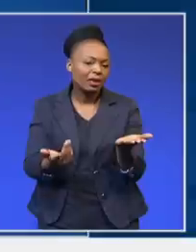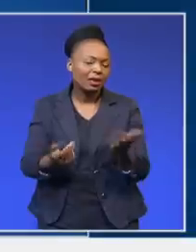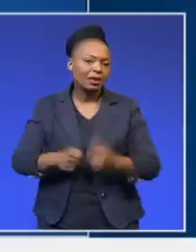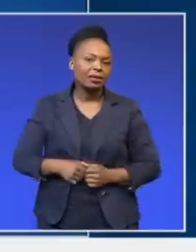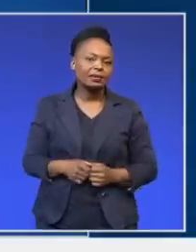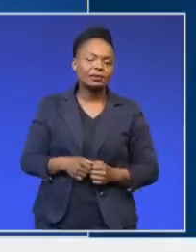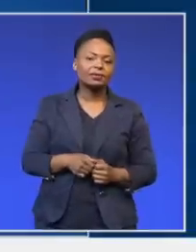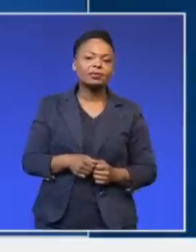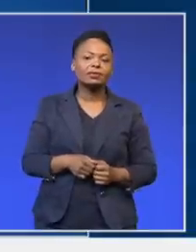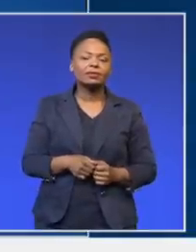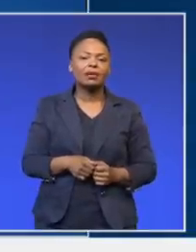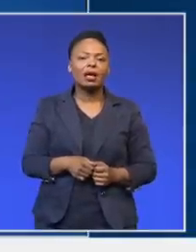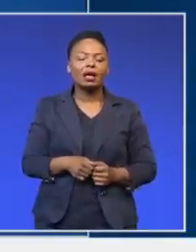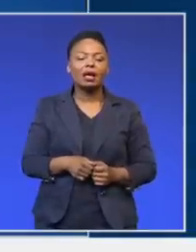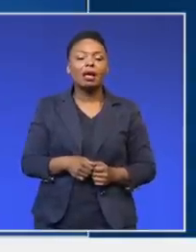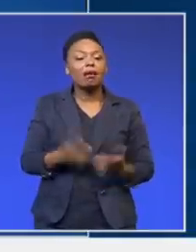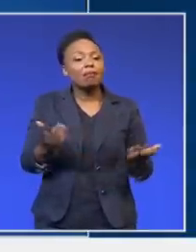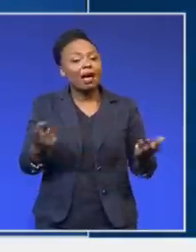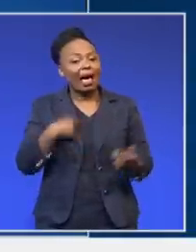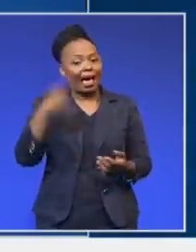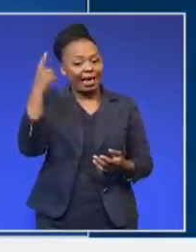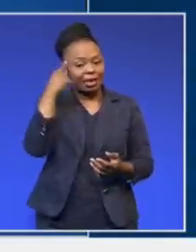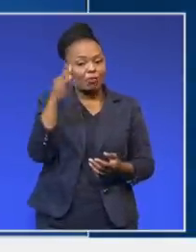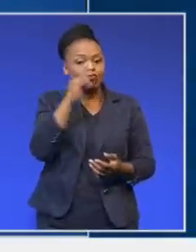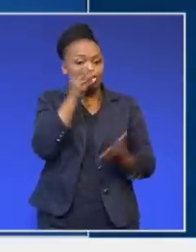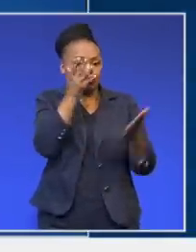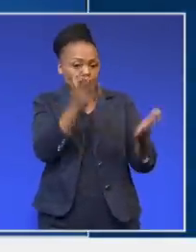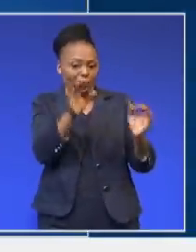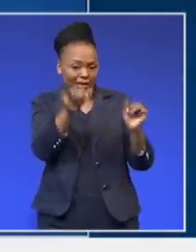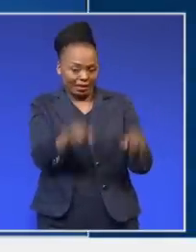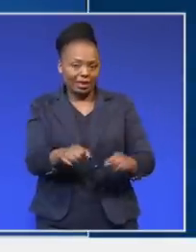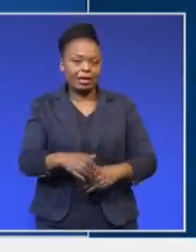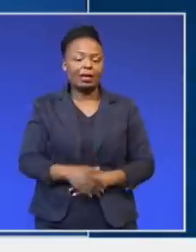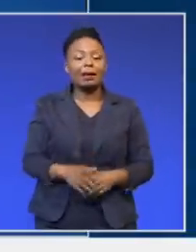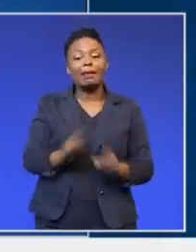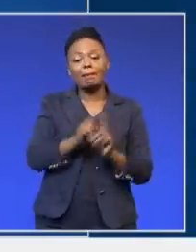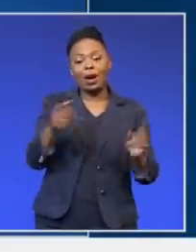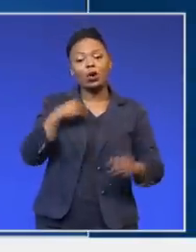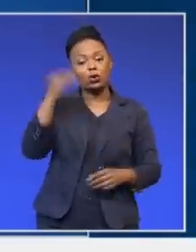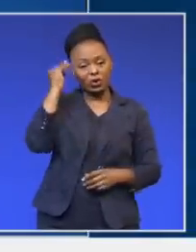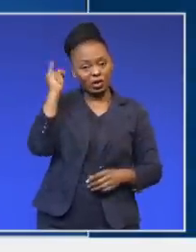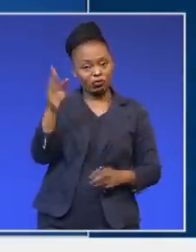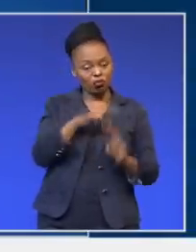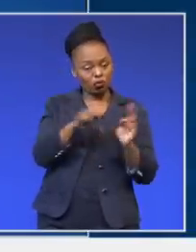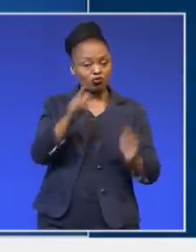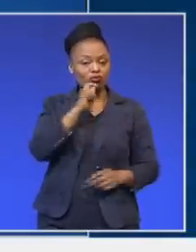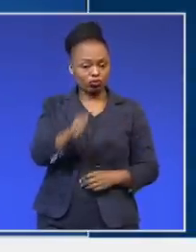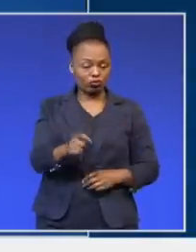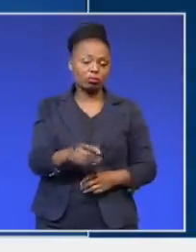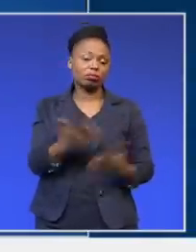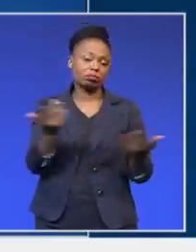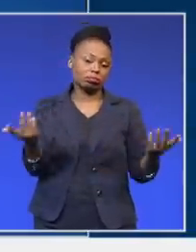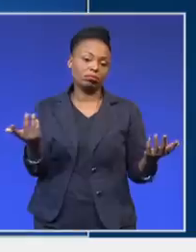Well, I think the fact that they have said that they know that if it's not true, that will be a diplomatic